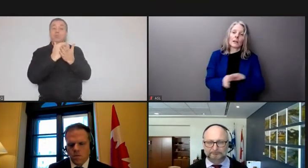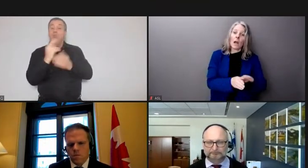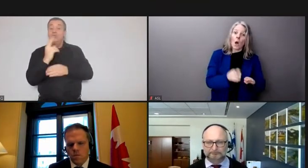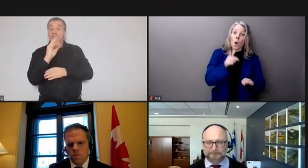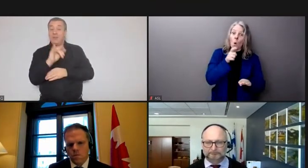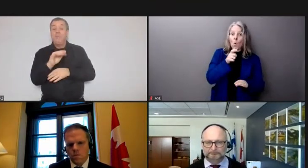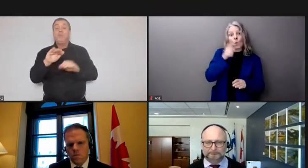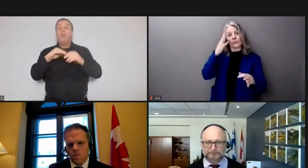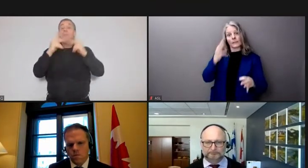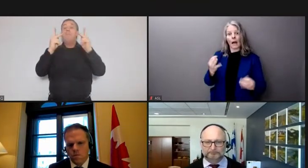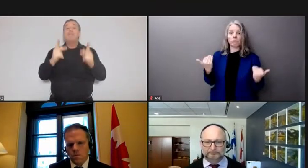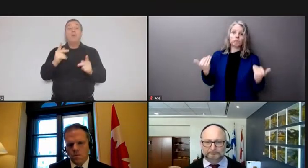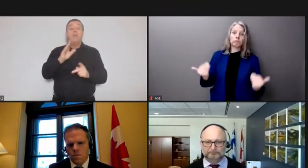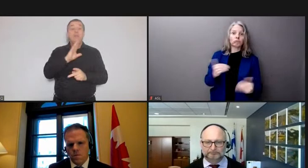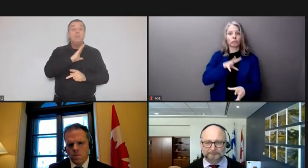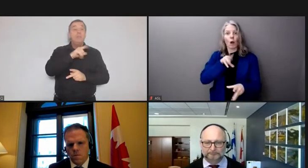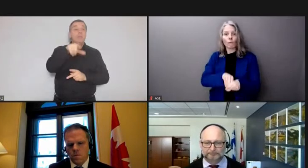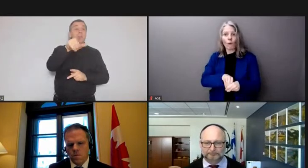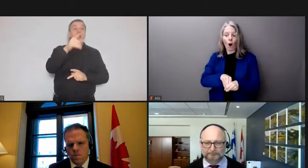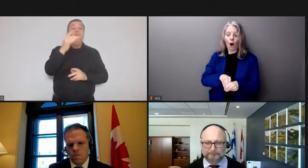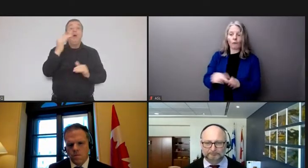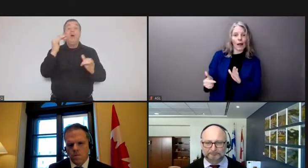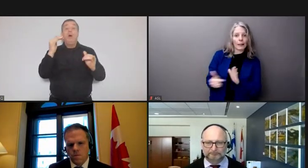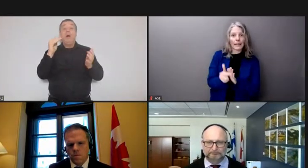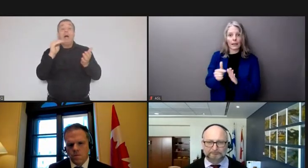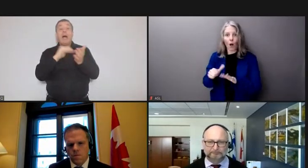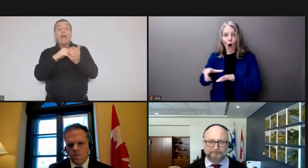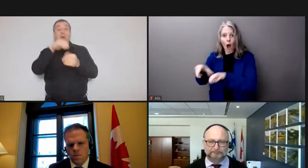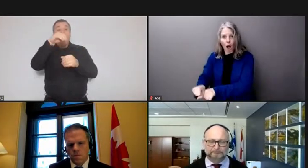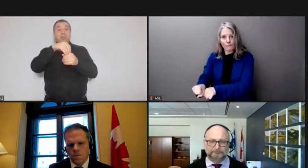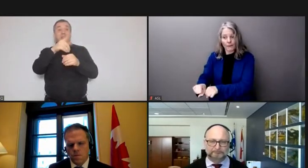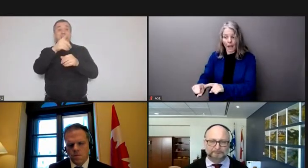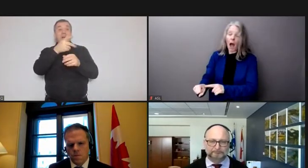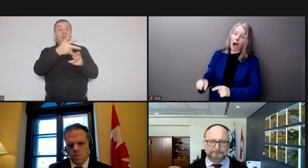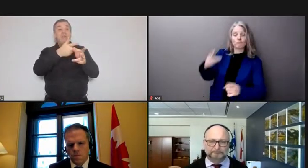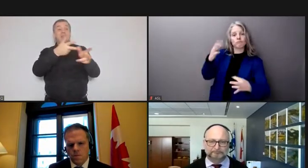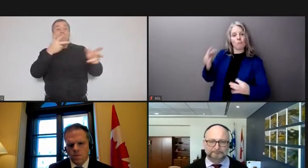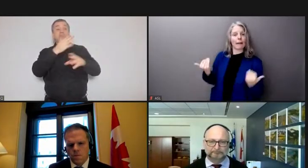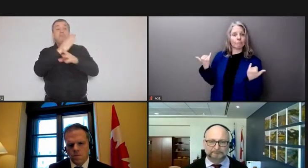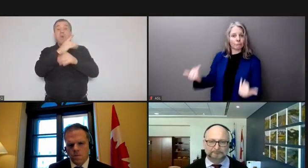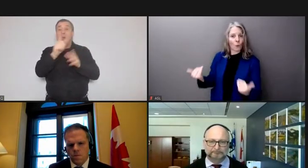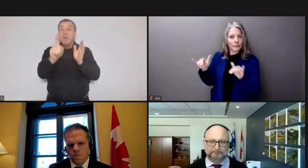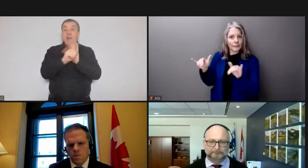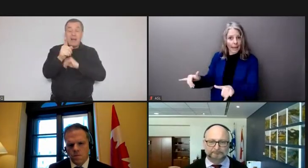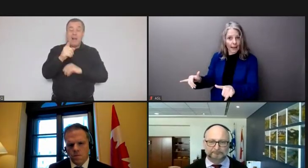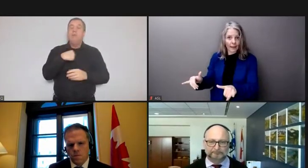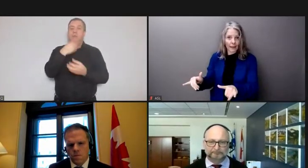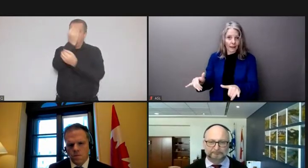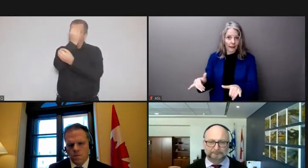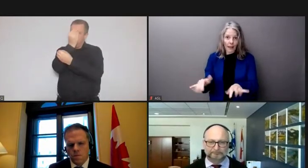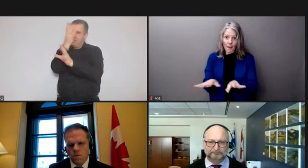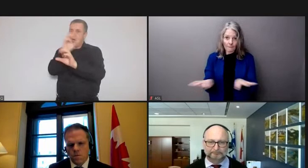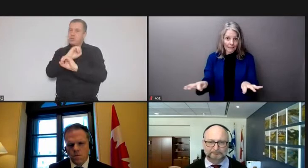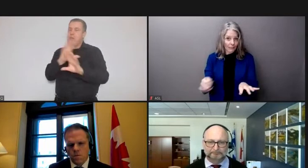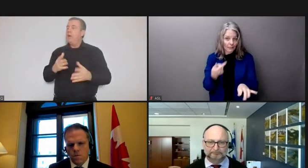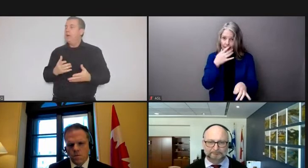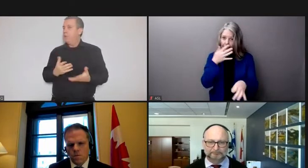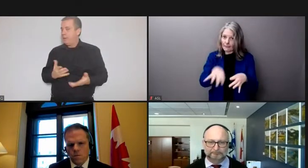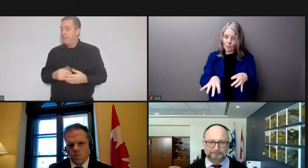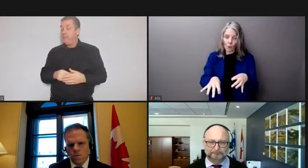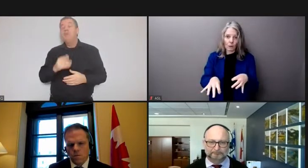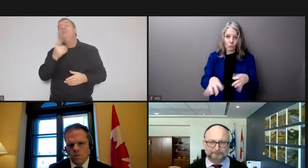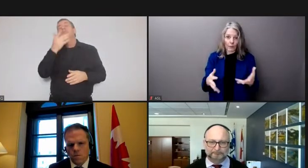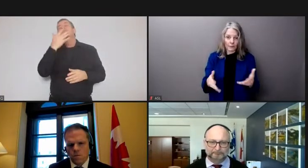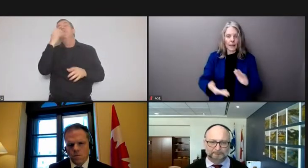as part of the illegal blockade we have a very simple and straightforward message leave leave